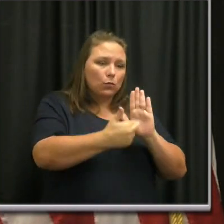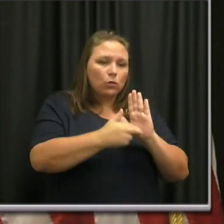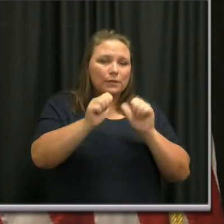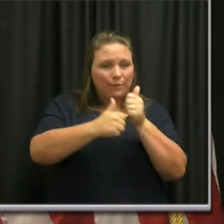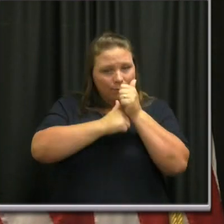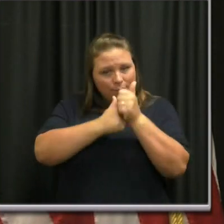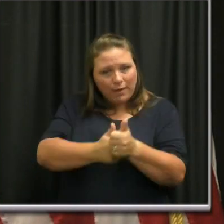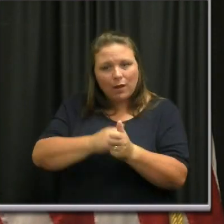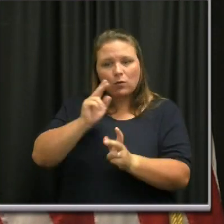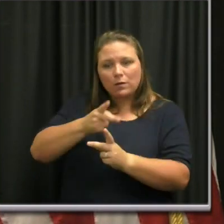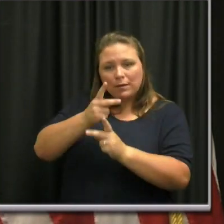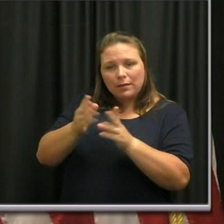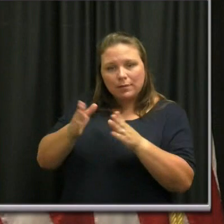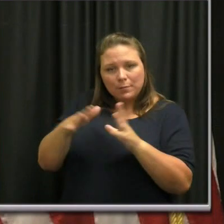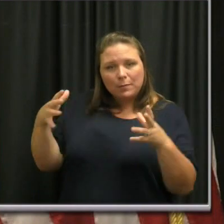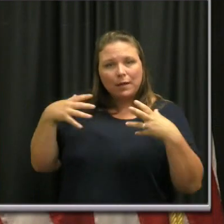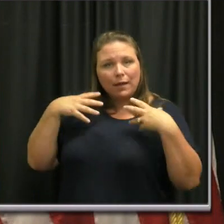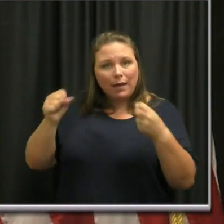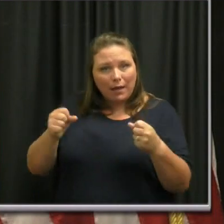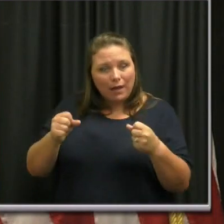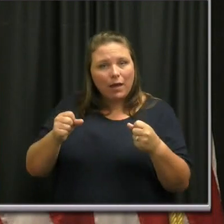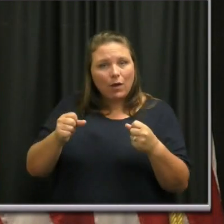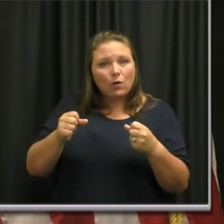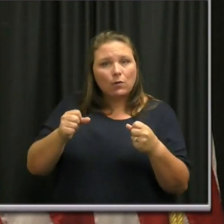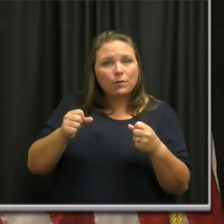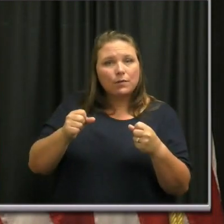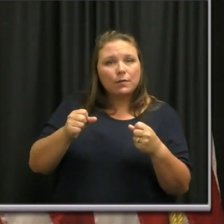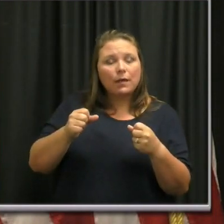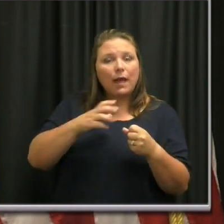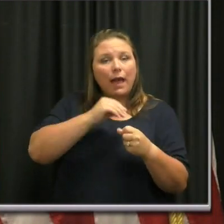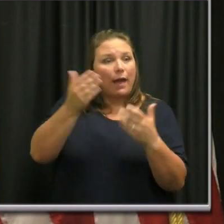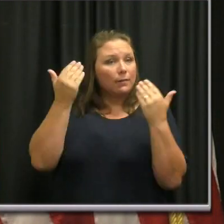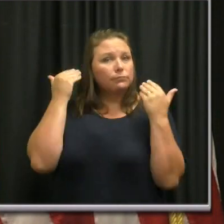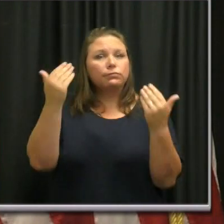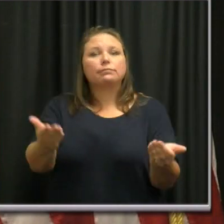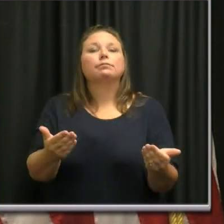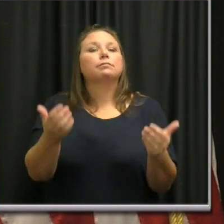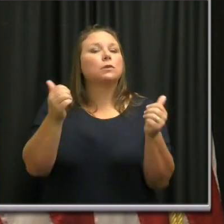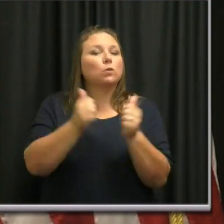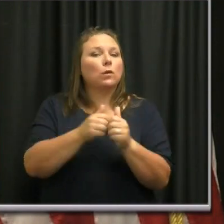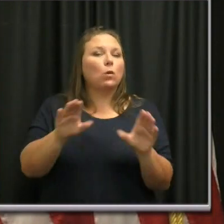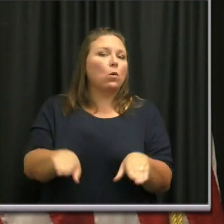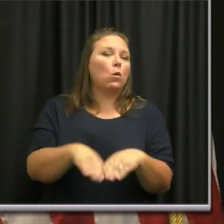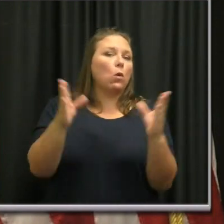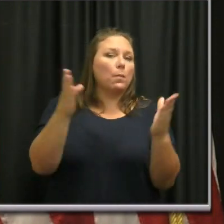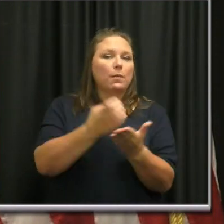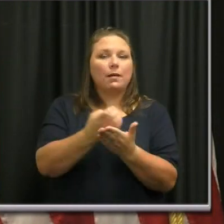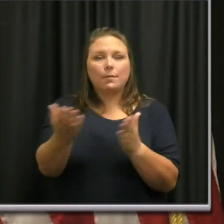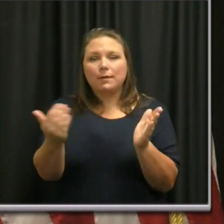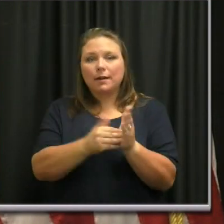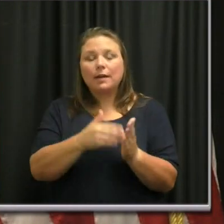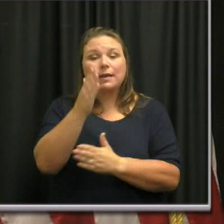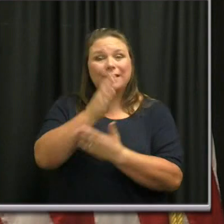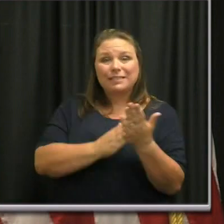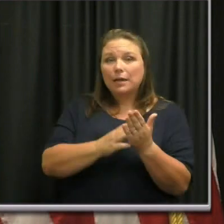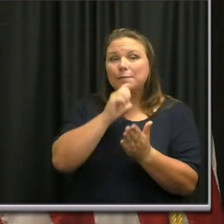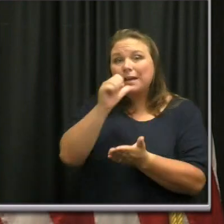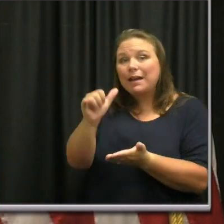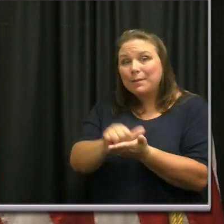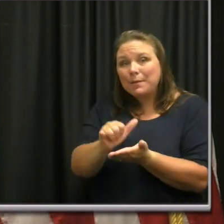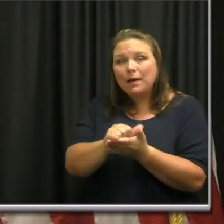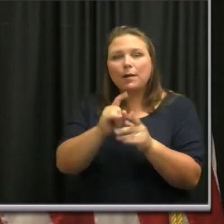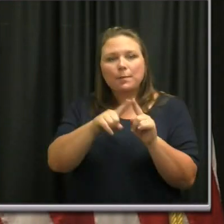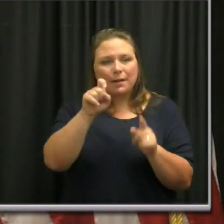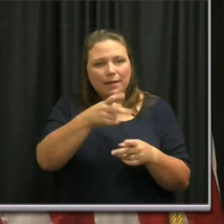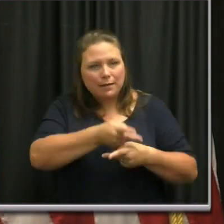public health foremost in mind, and get on with reopening economy. Some things are not impossible, they just